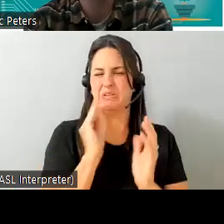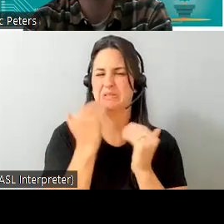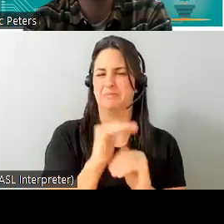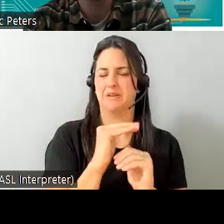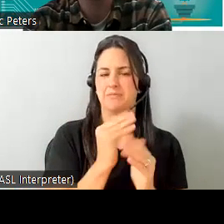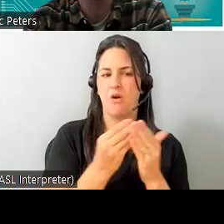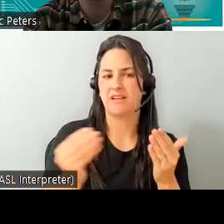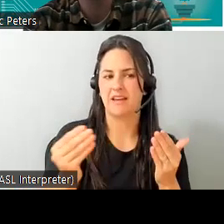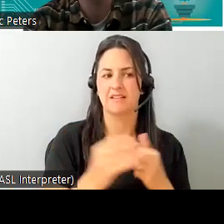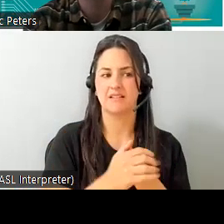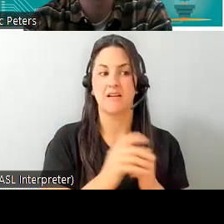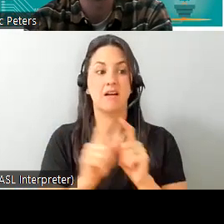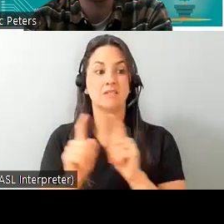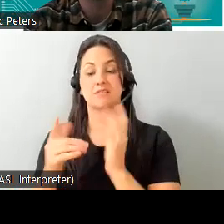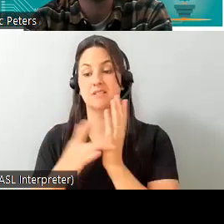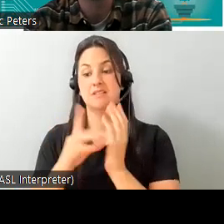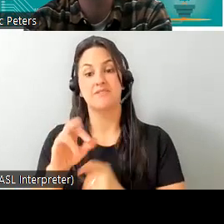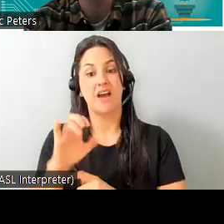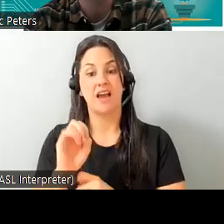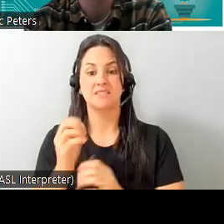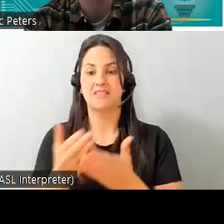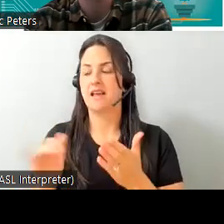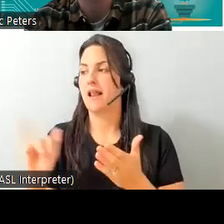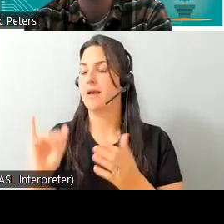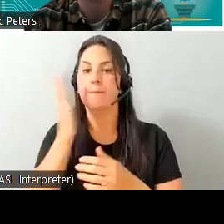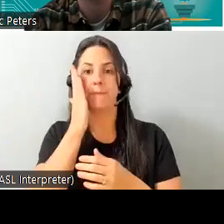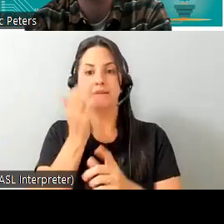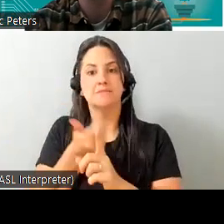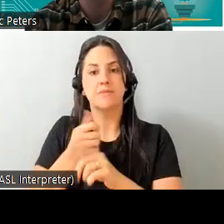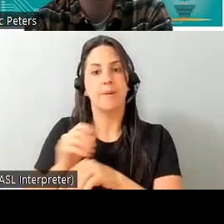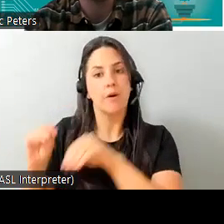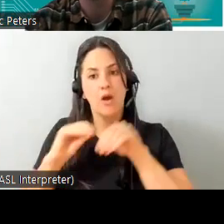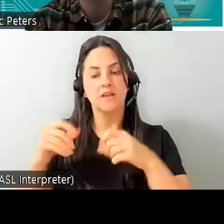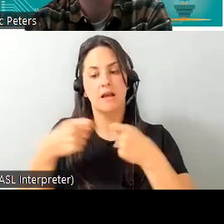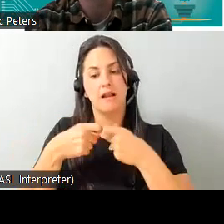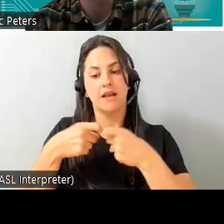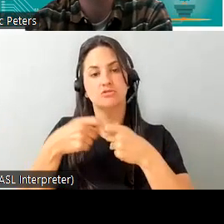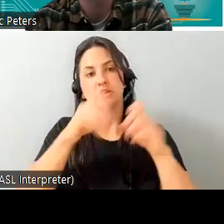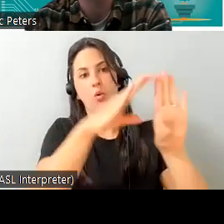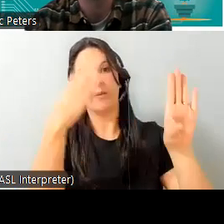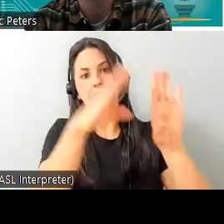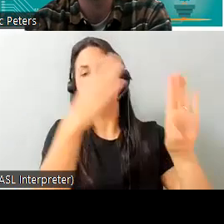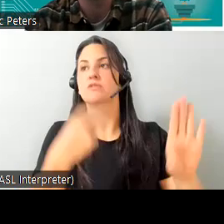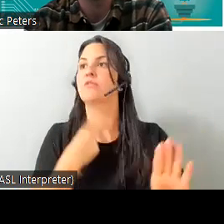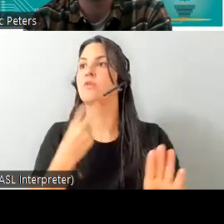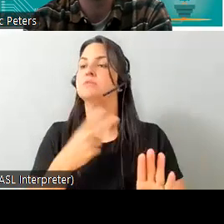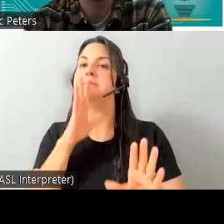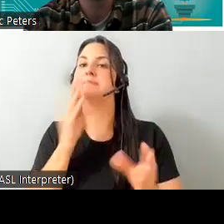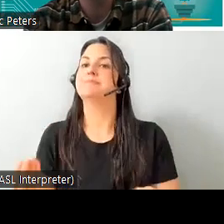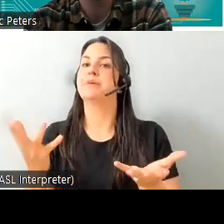of devices sold to people with disabilities you know motorized beds you could think electric door openers voice control speaker phones